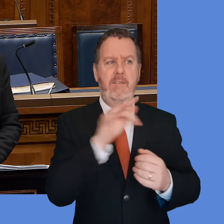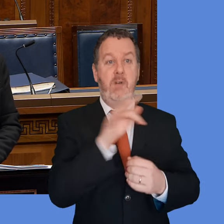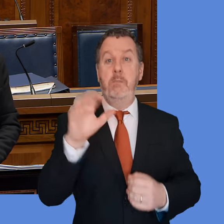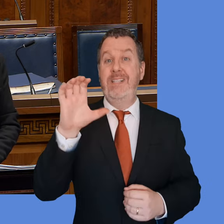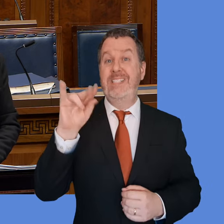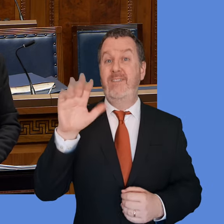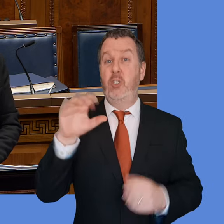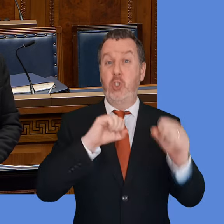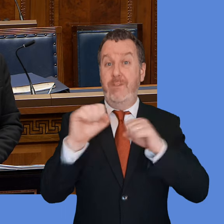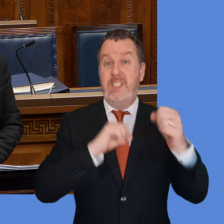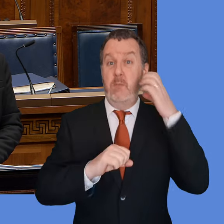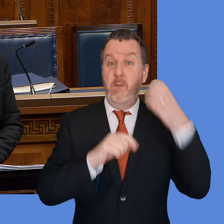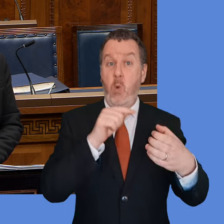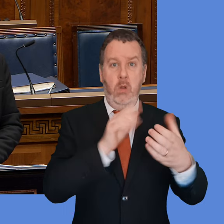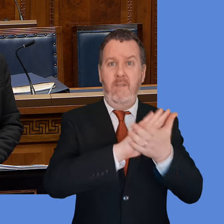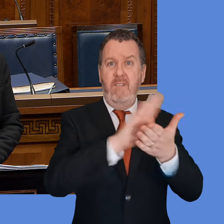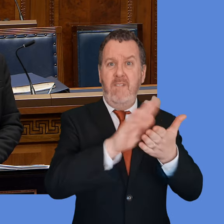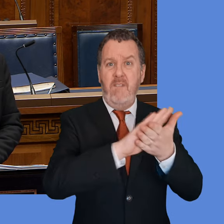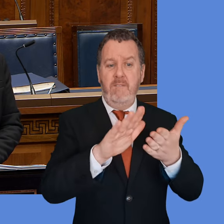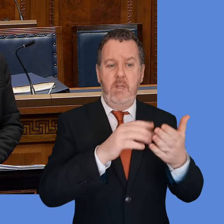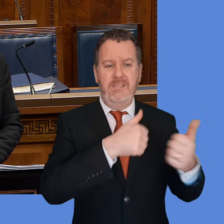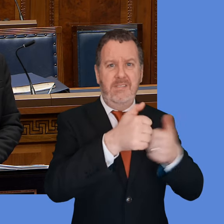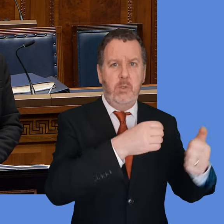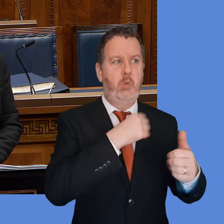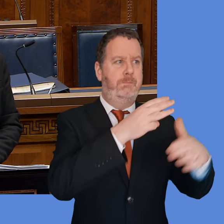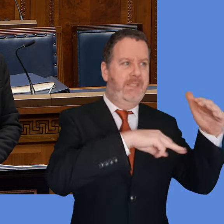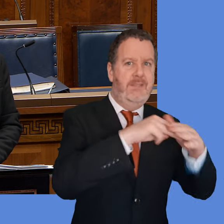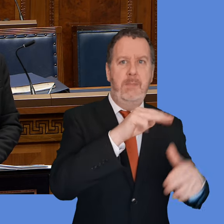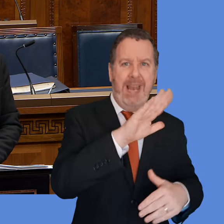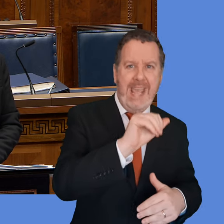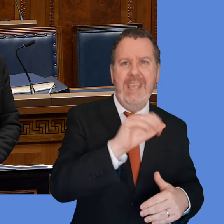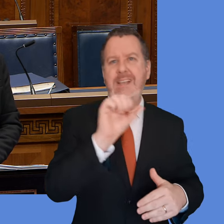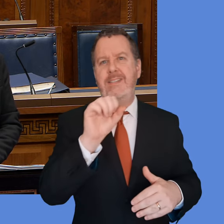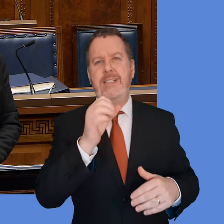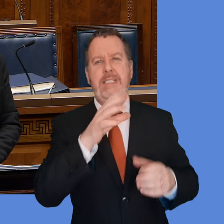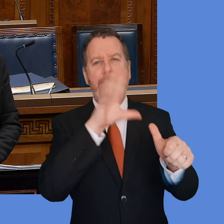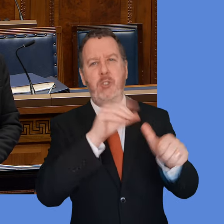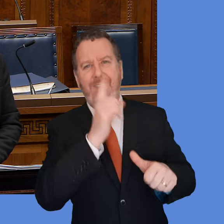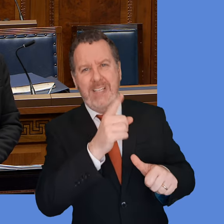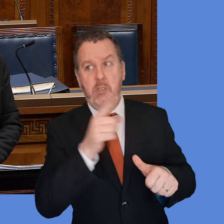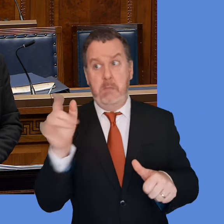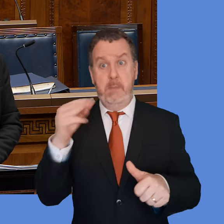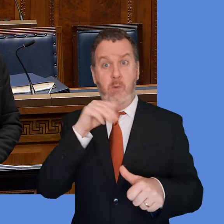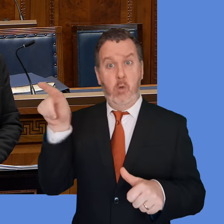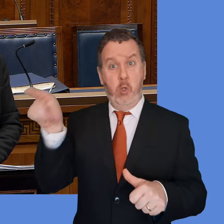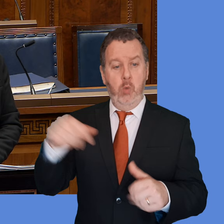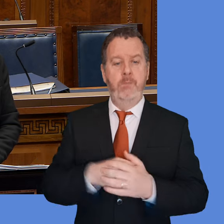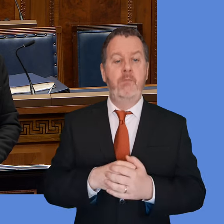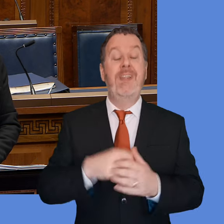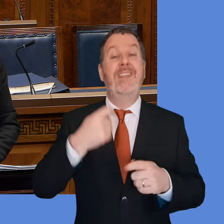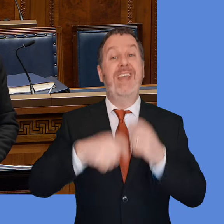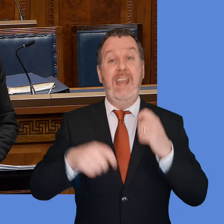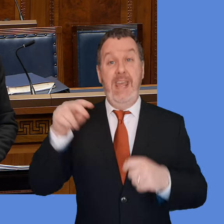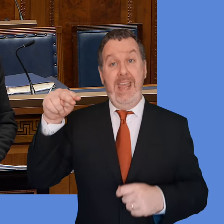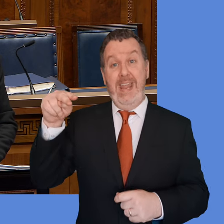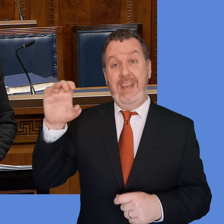devices to ministers and SPADs that may be relevant to the terms of reference for the public inquiry. The group head of NICS internal audit service was